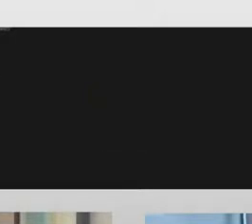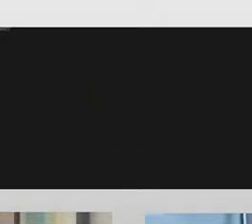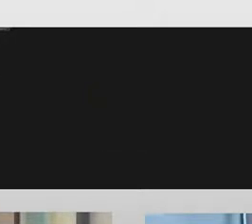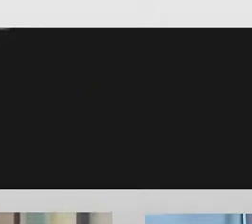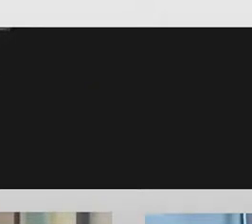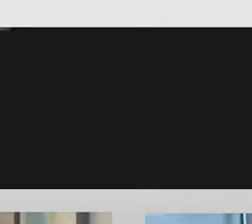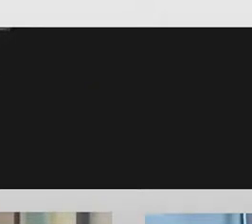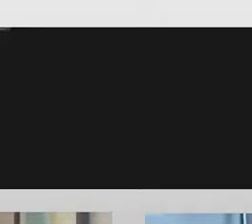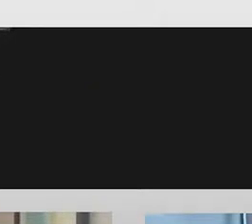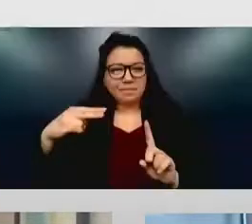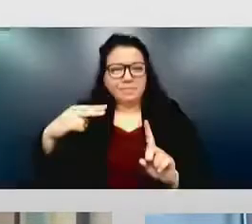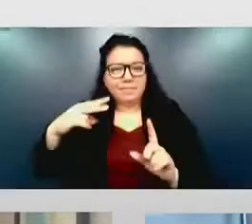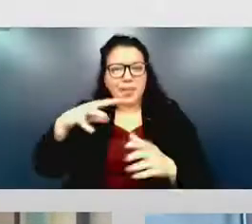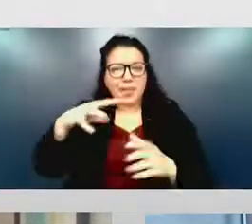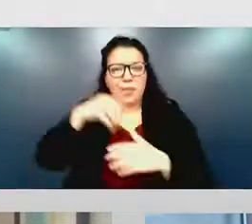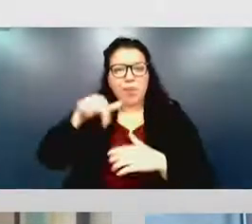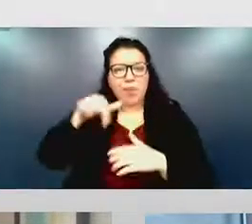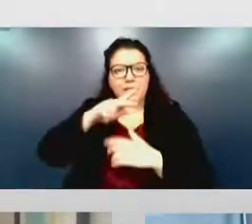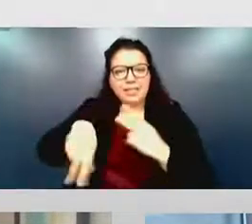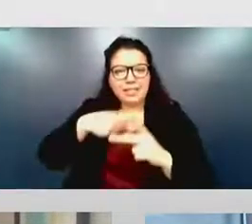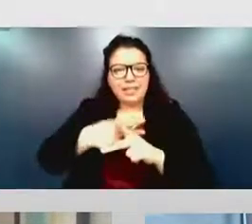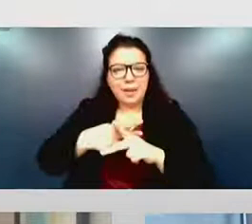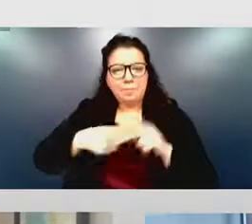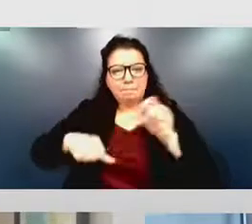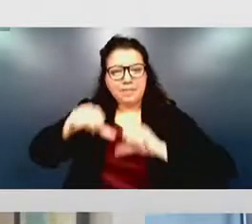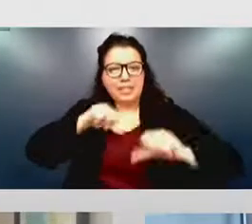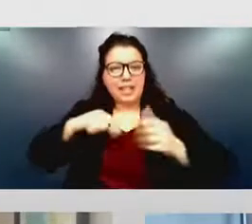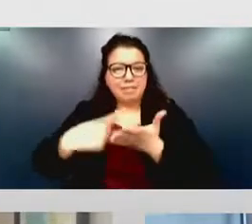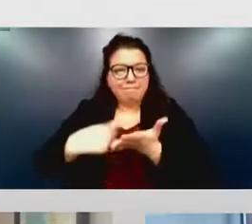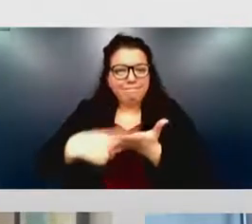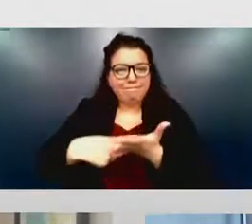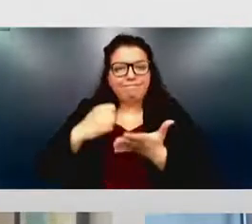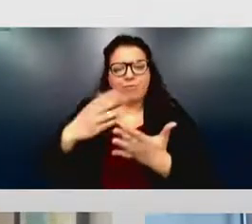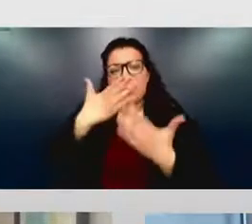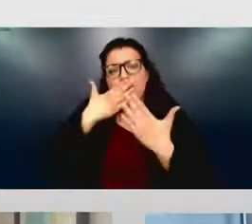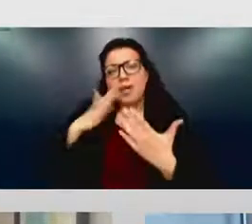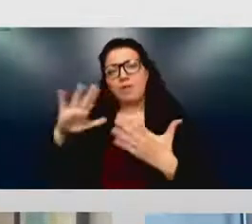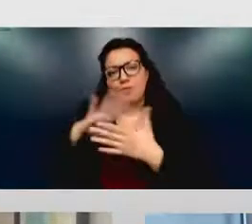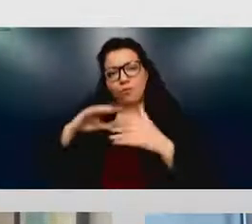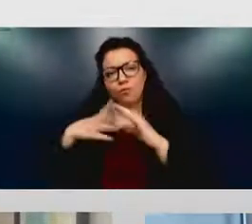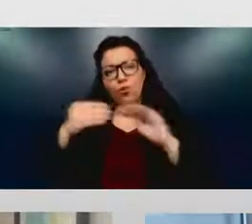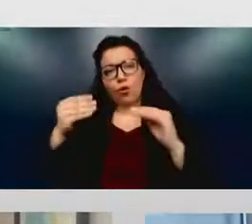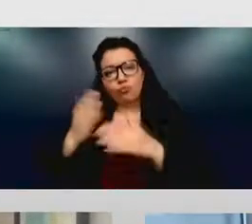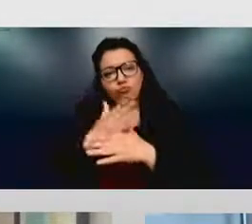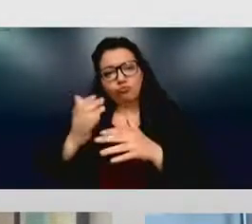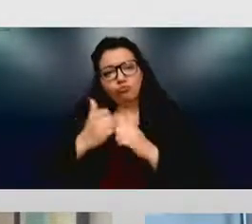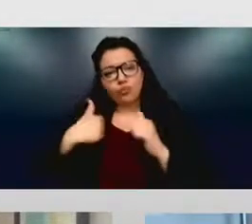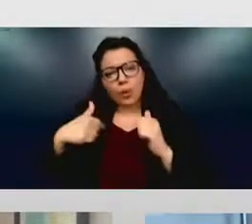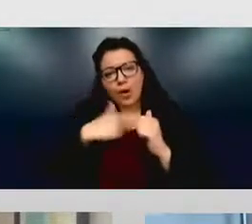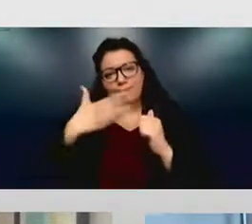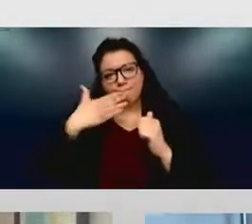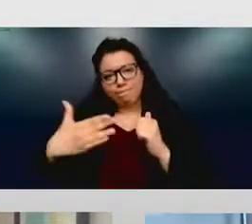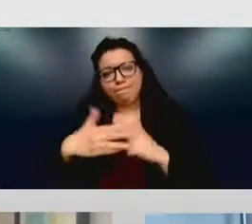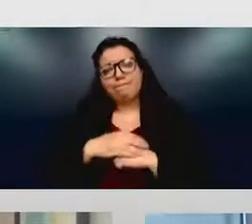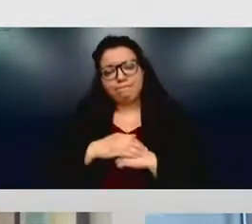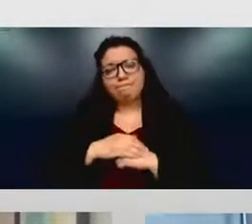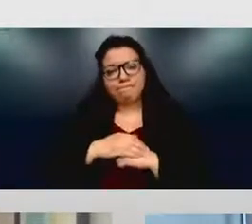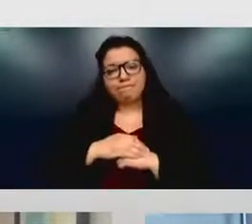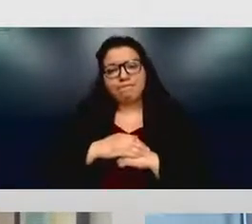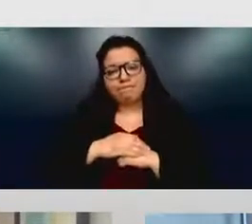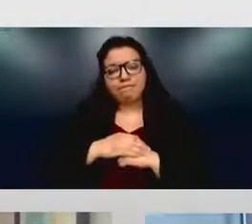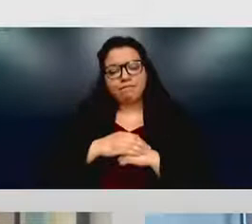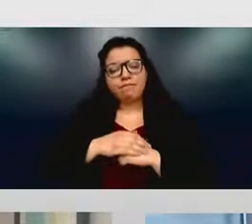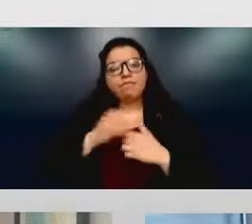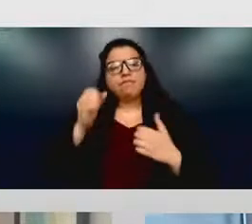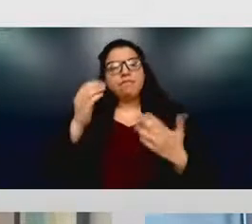science talks. So thank you for sharing your story with us. And so I